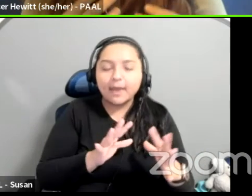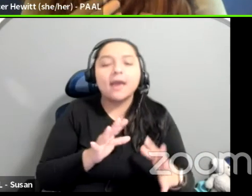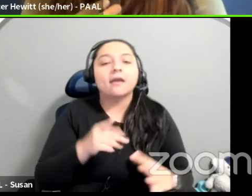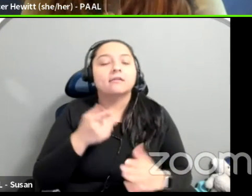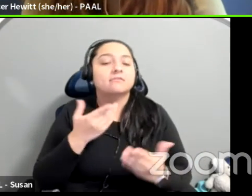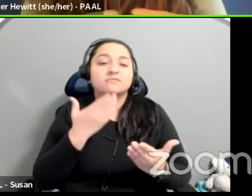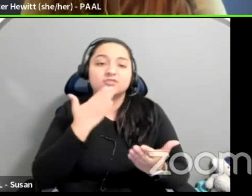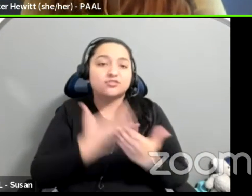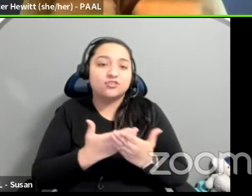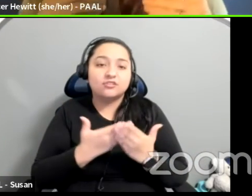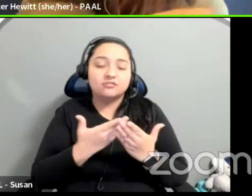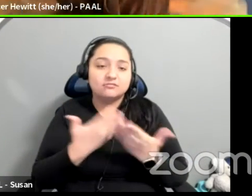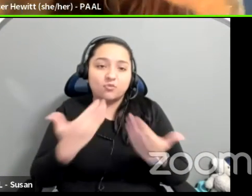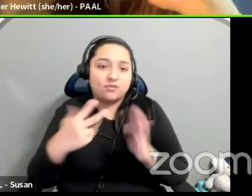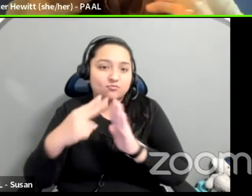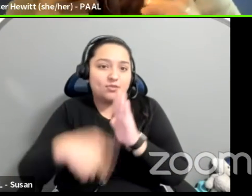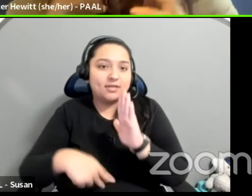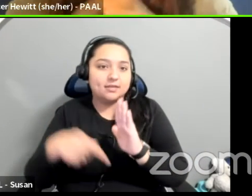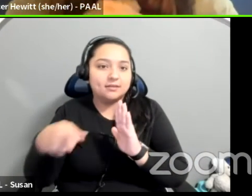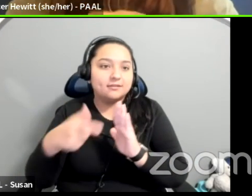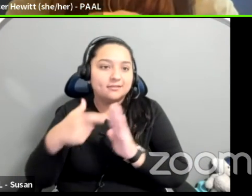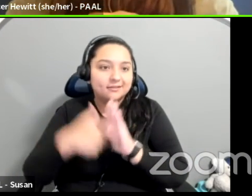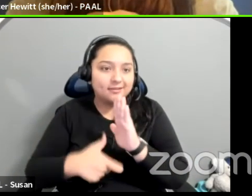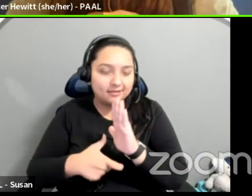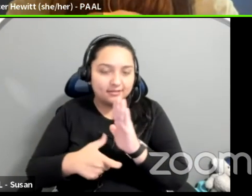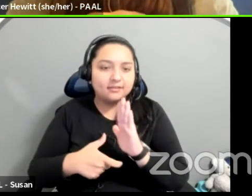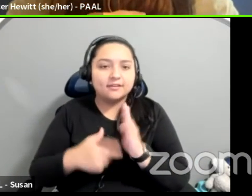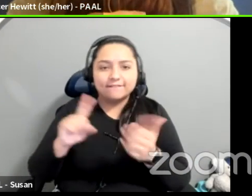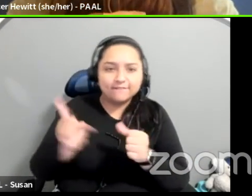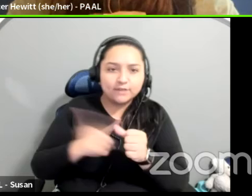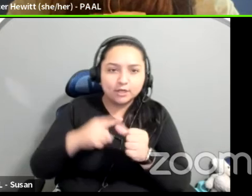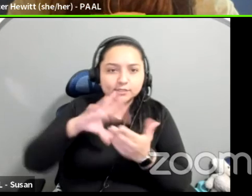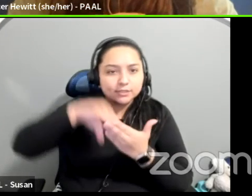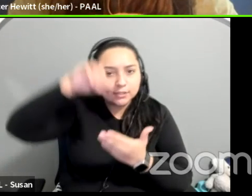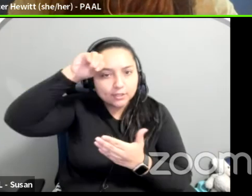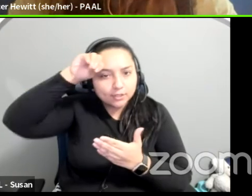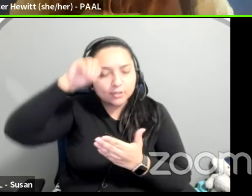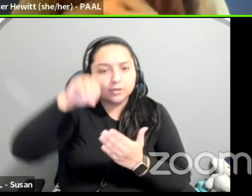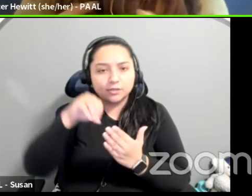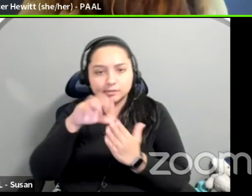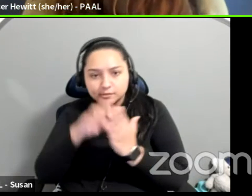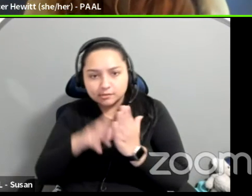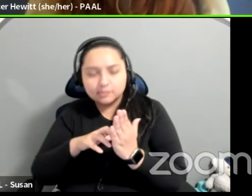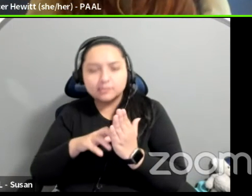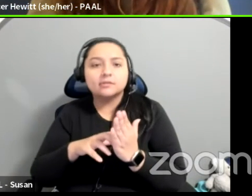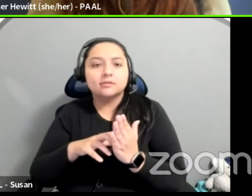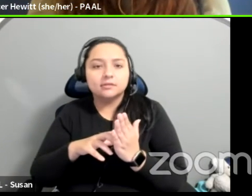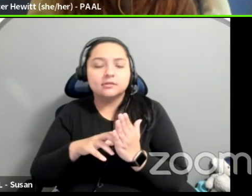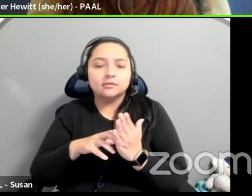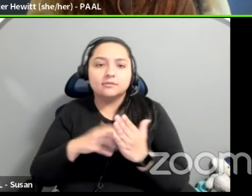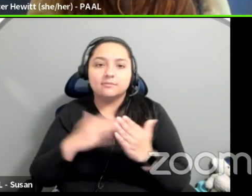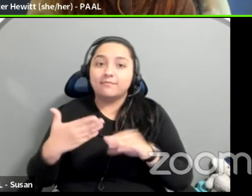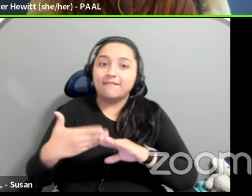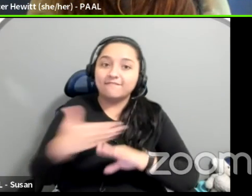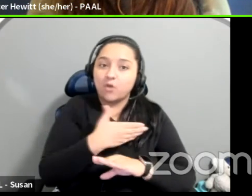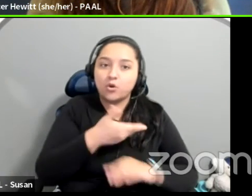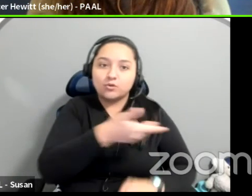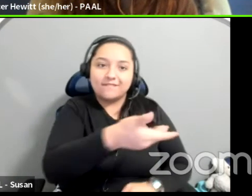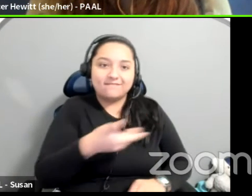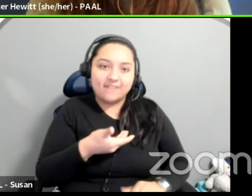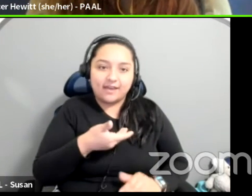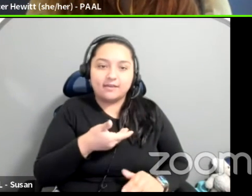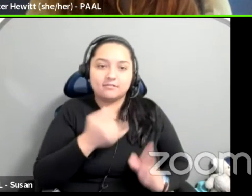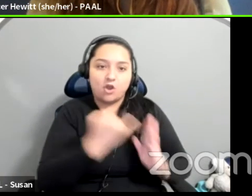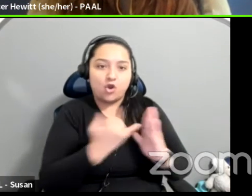would invite you to be educated before you invite artists into your space to become vulnerable with a theater they probably hope to work at in the future.